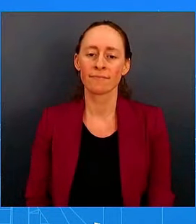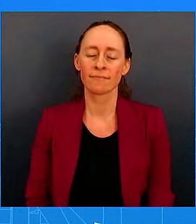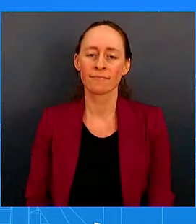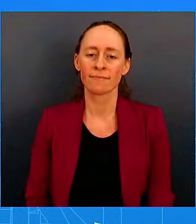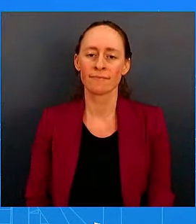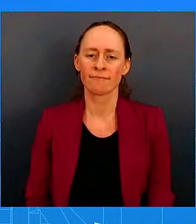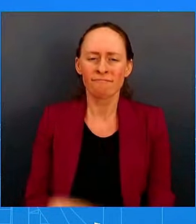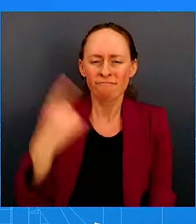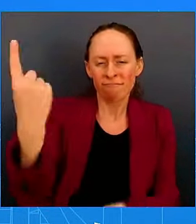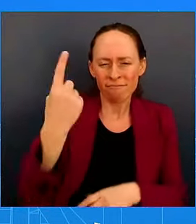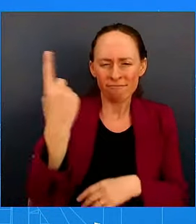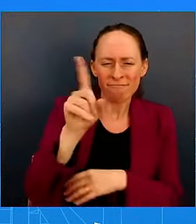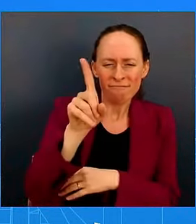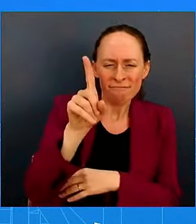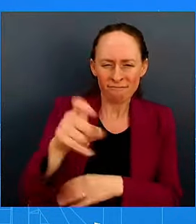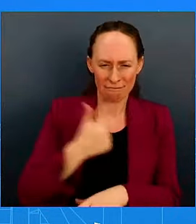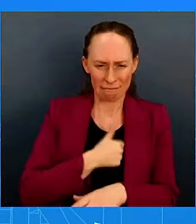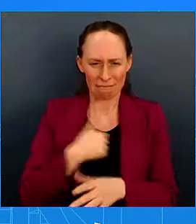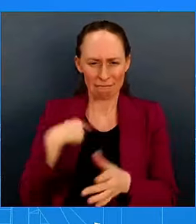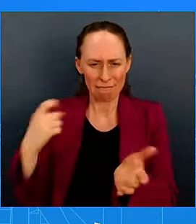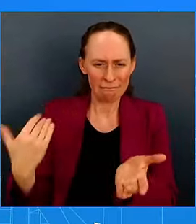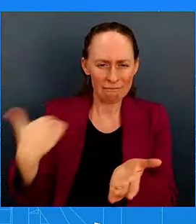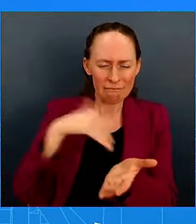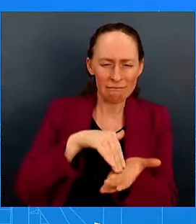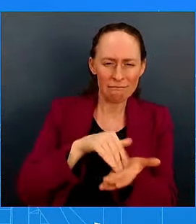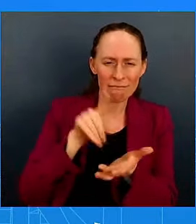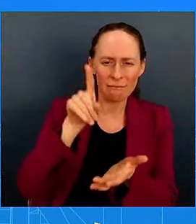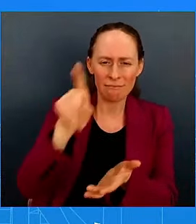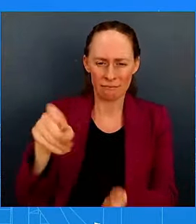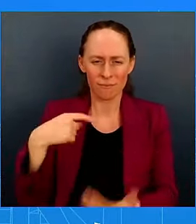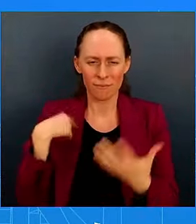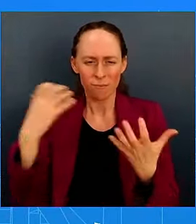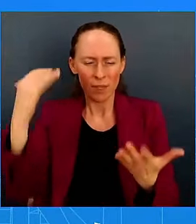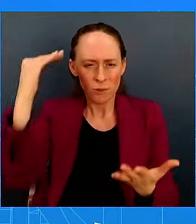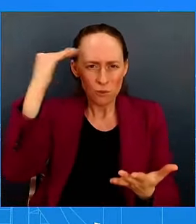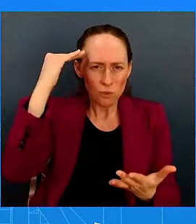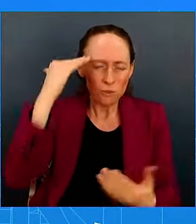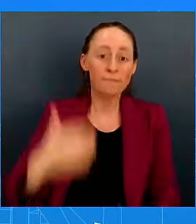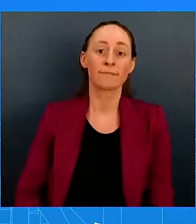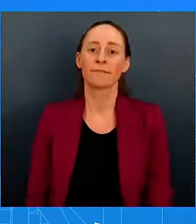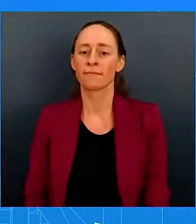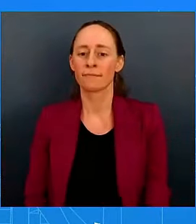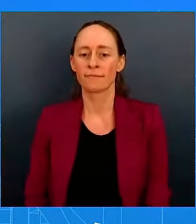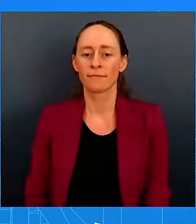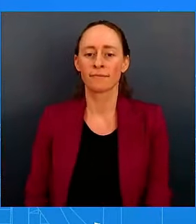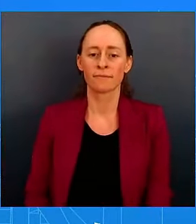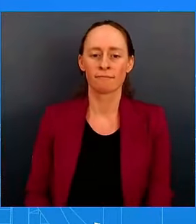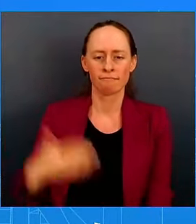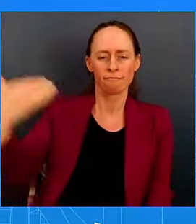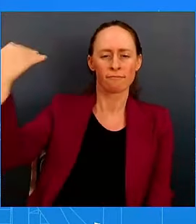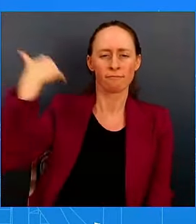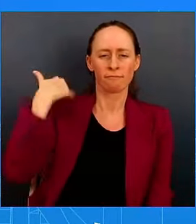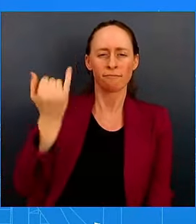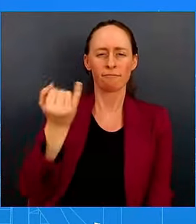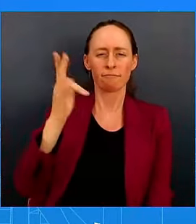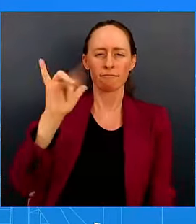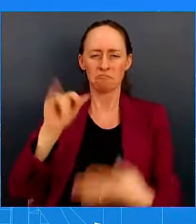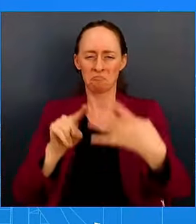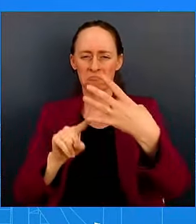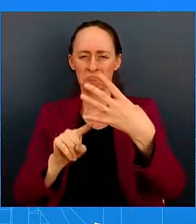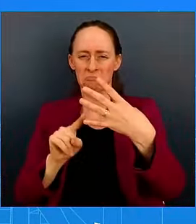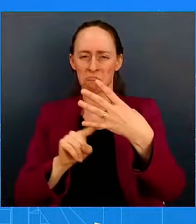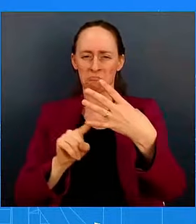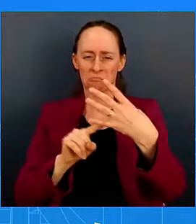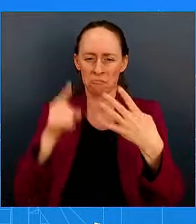but I would love to get an answer anyway. Which is, back in July, late July, you said that the White House was recalibrating